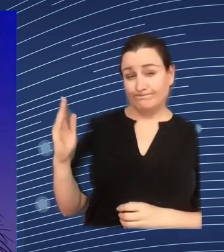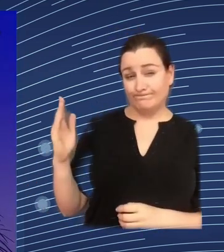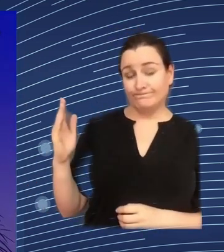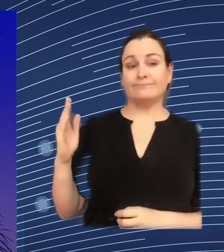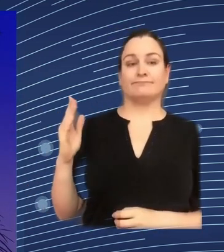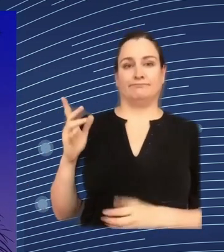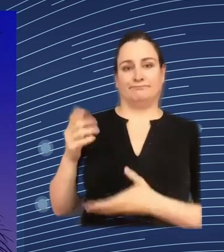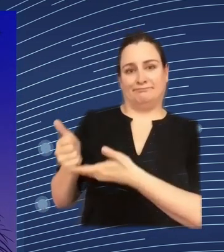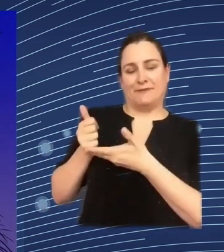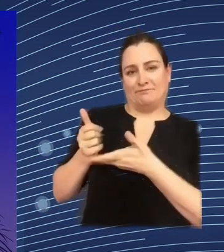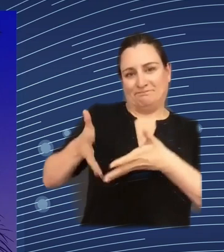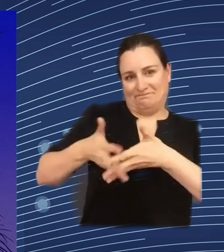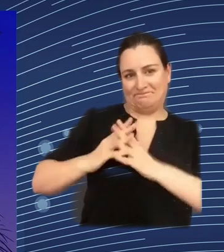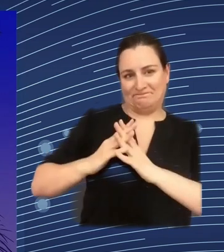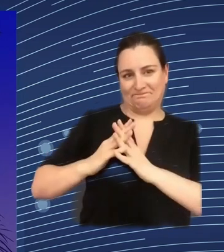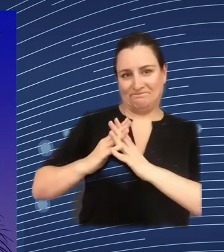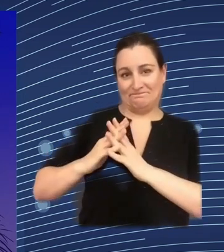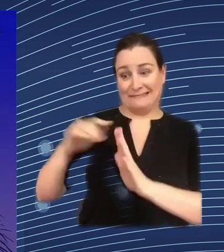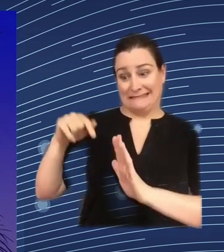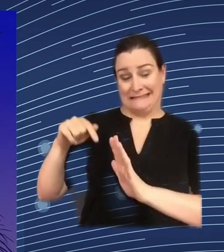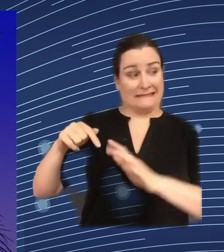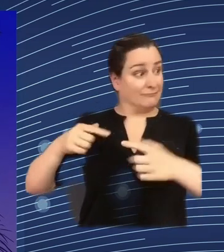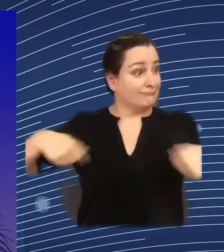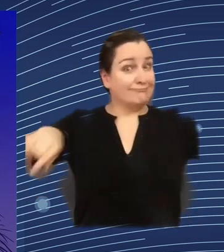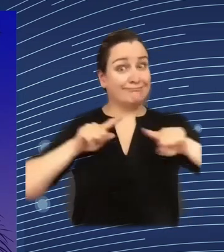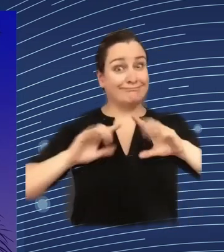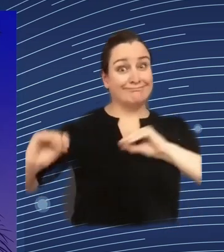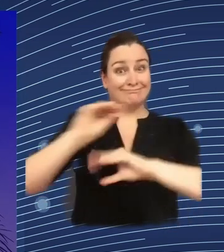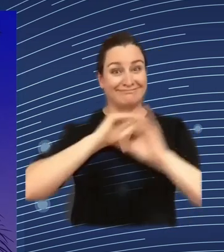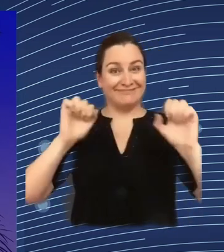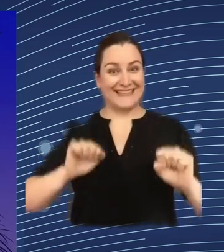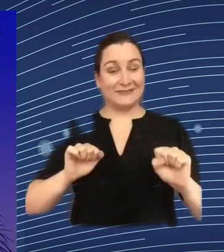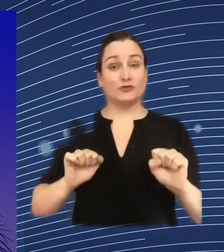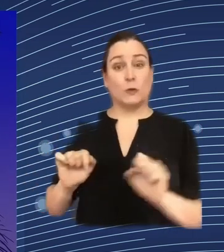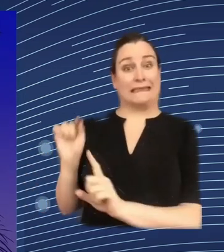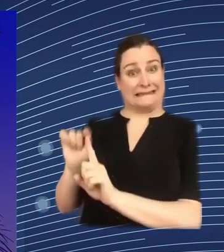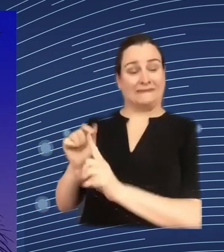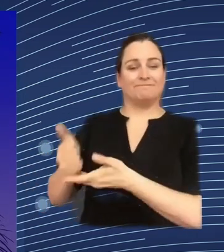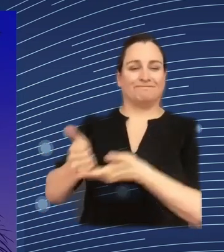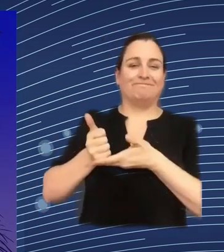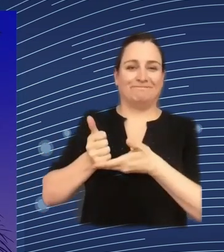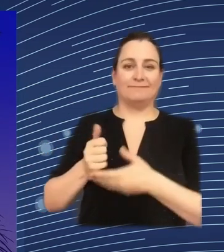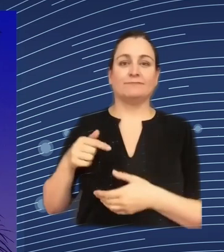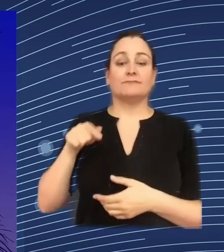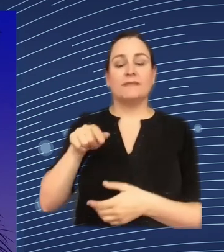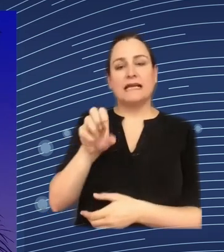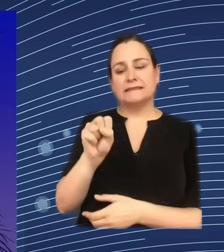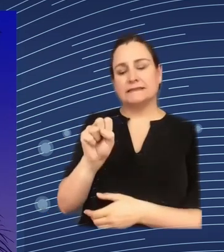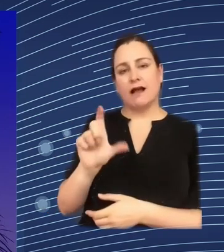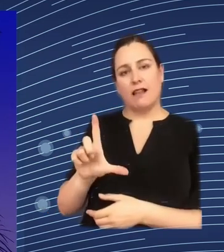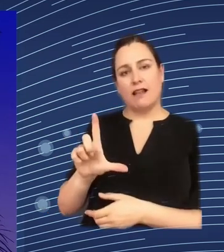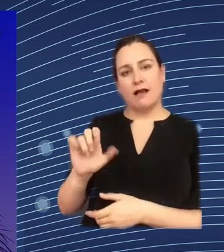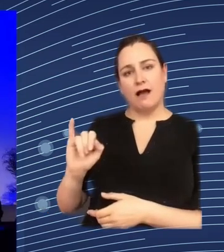workshop has put a lot of work into this and who will help with moderating the slider questions in the second part of of this